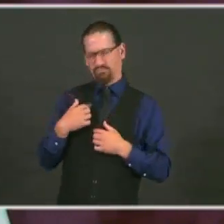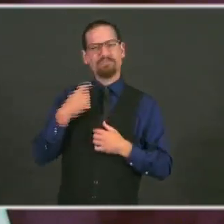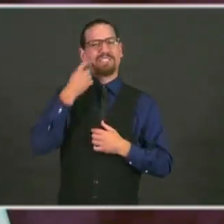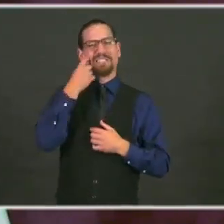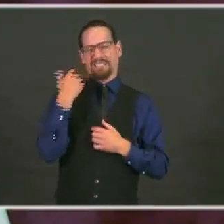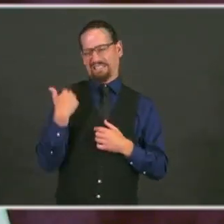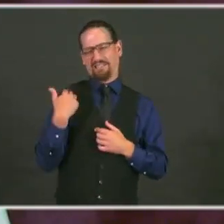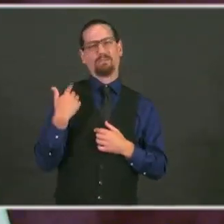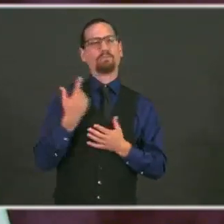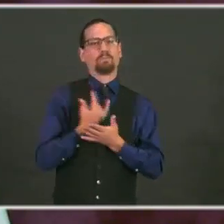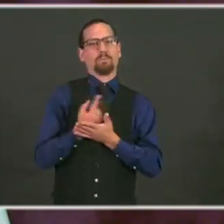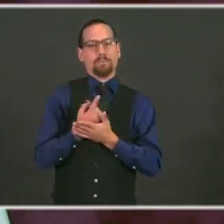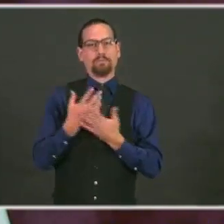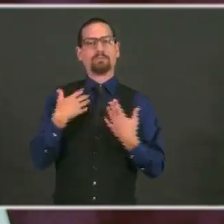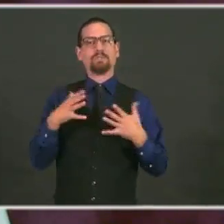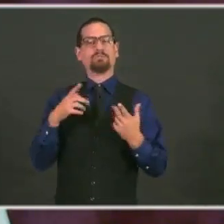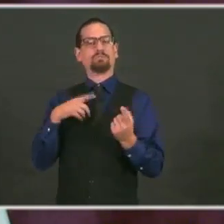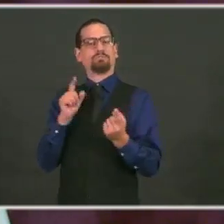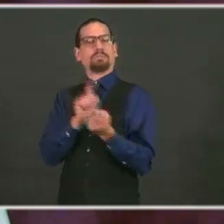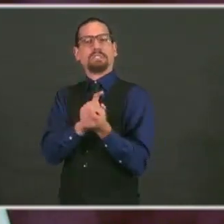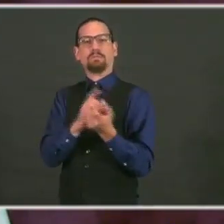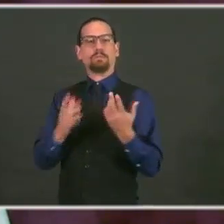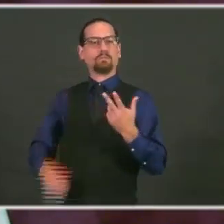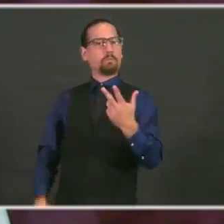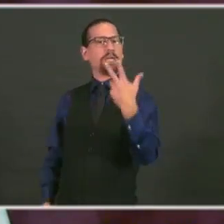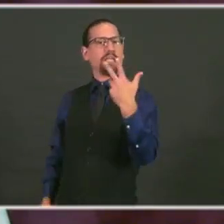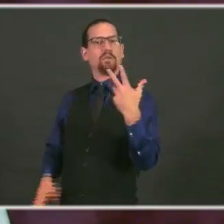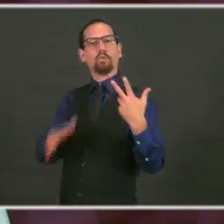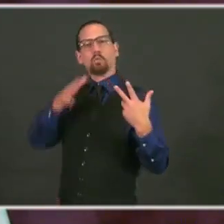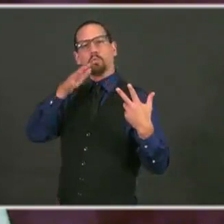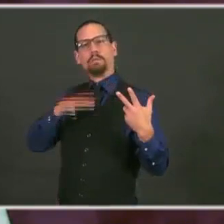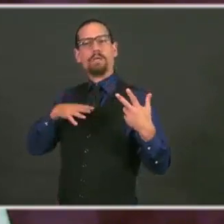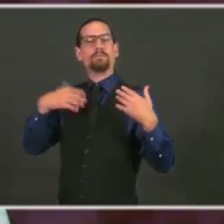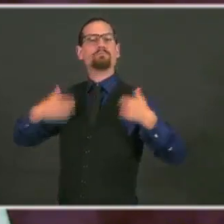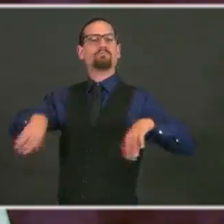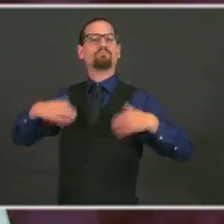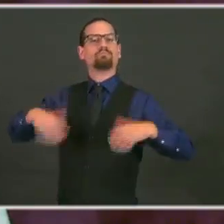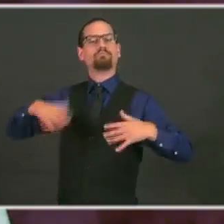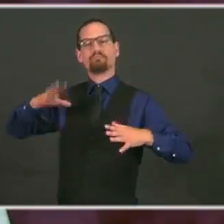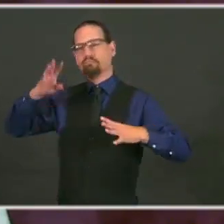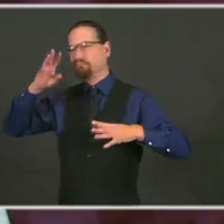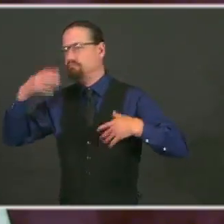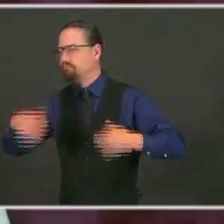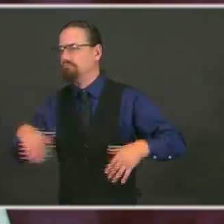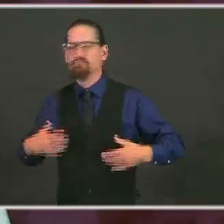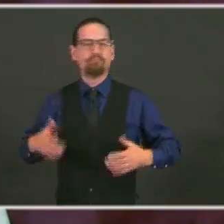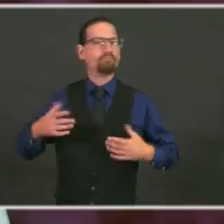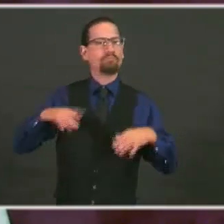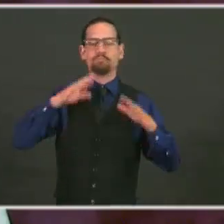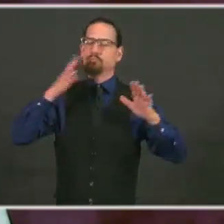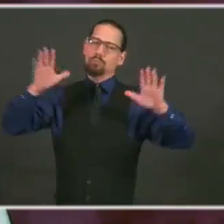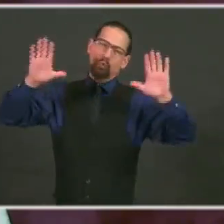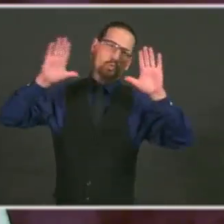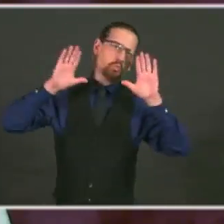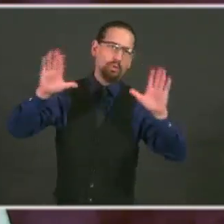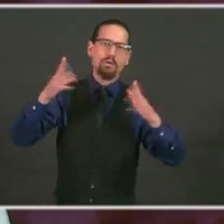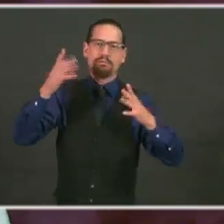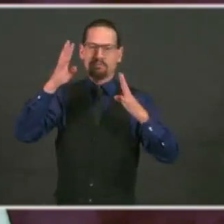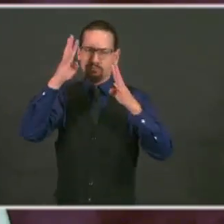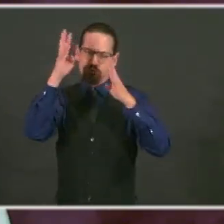who have really taken the call to innovation to a whole new level.